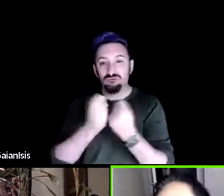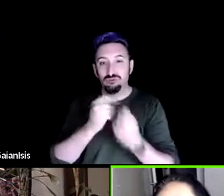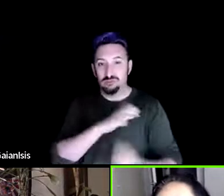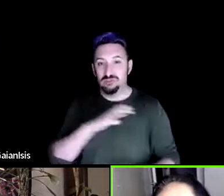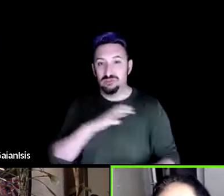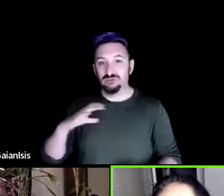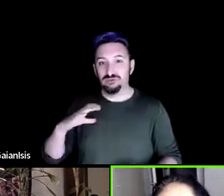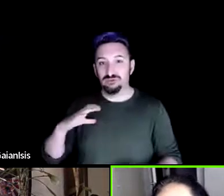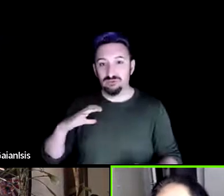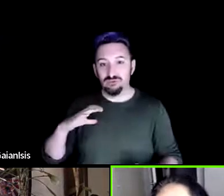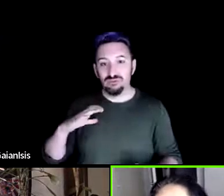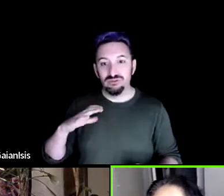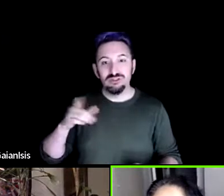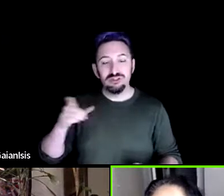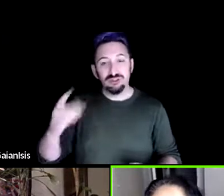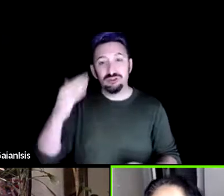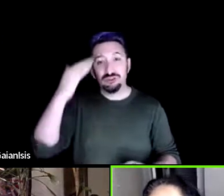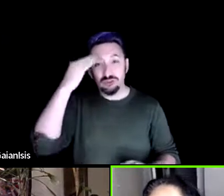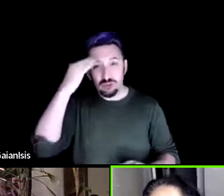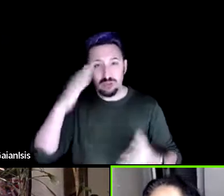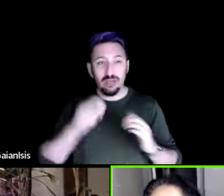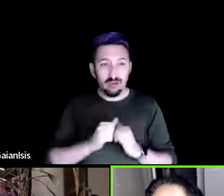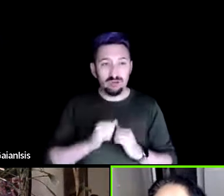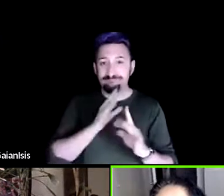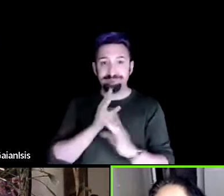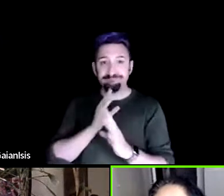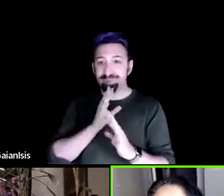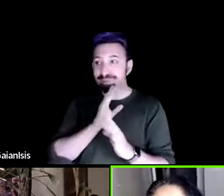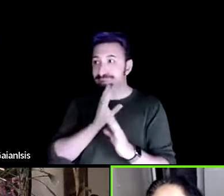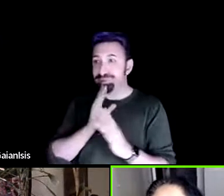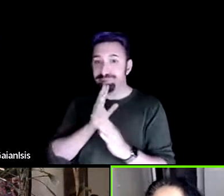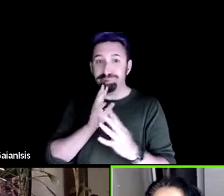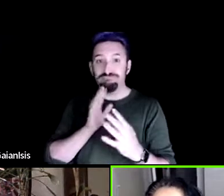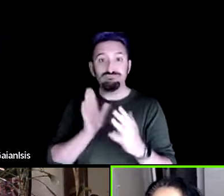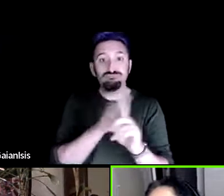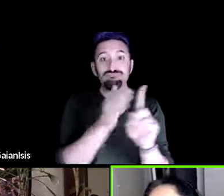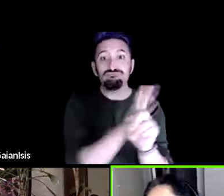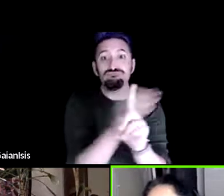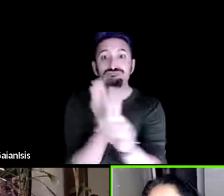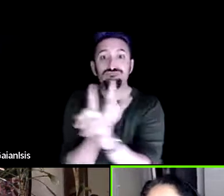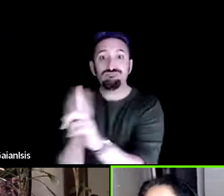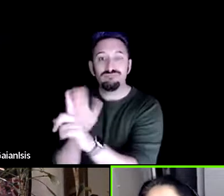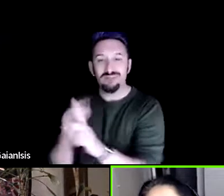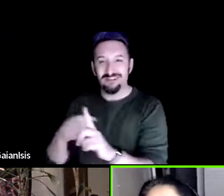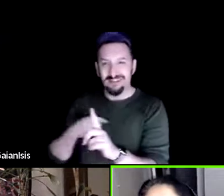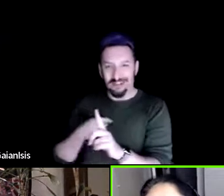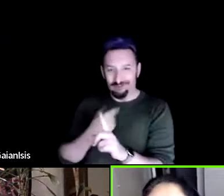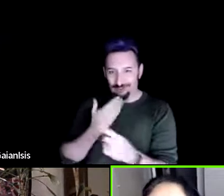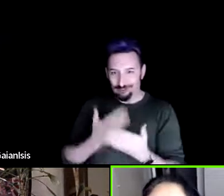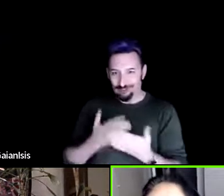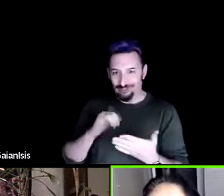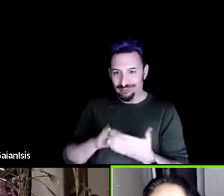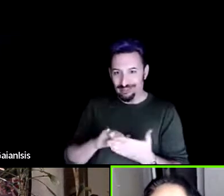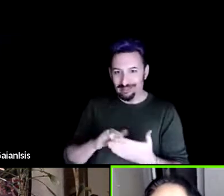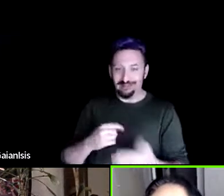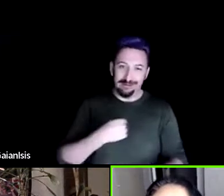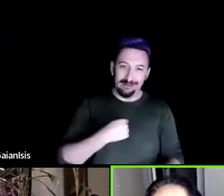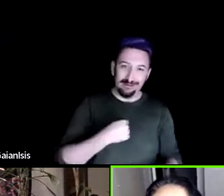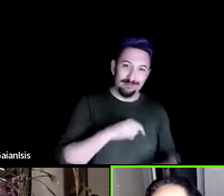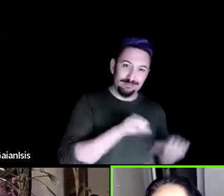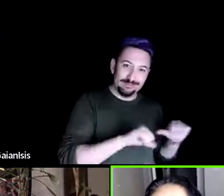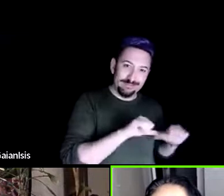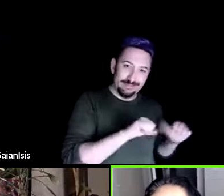talk the talk and walk the lines that i wasn't as good at as an egg-headed scientist you know in the lab